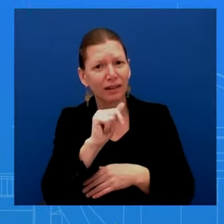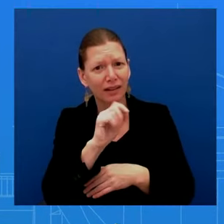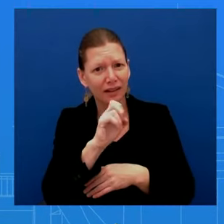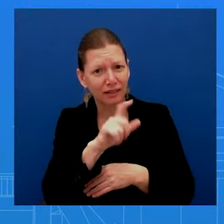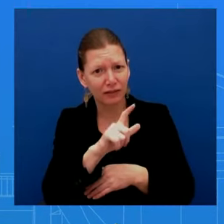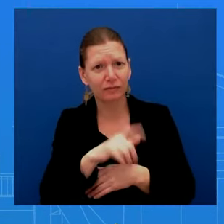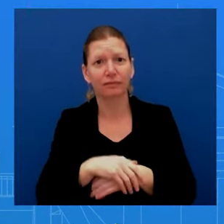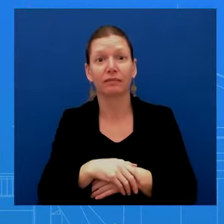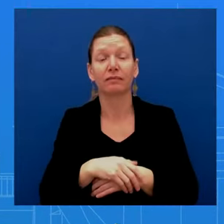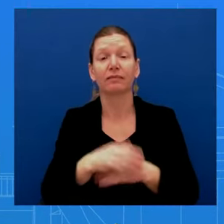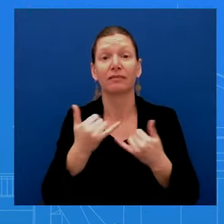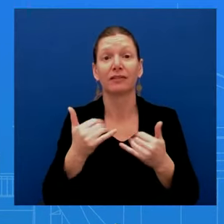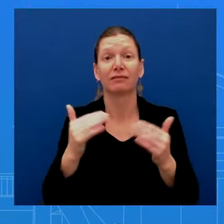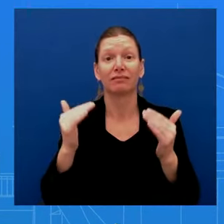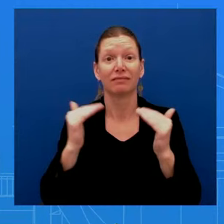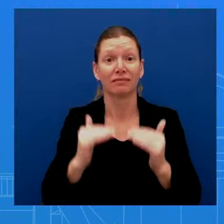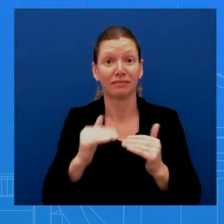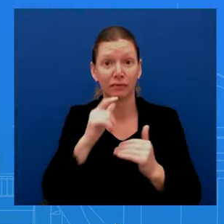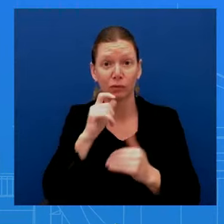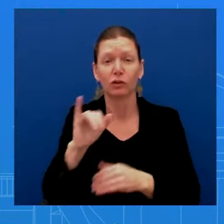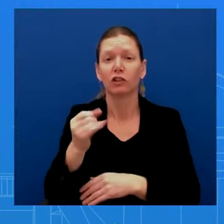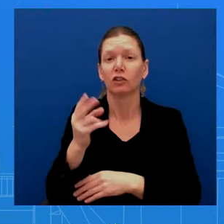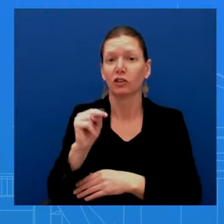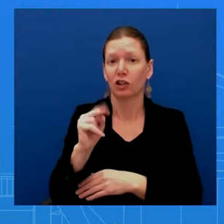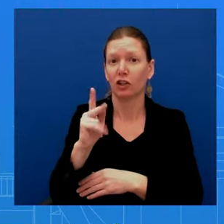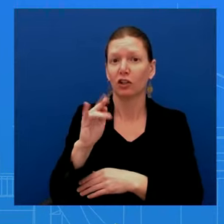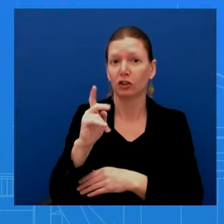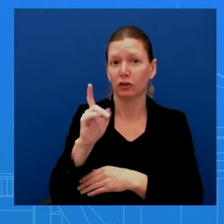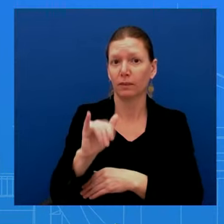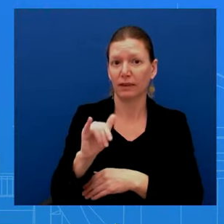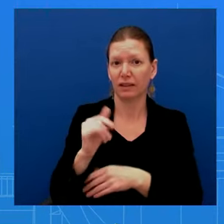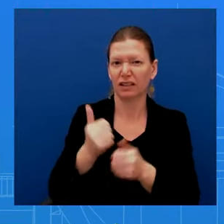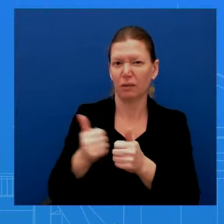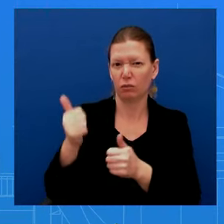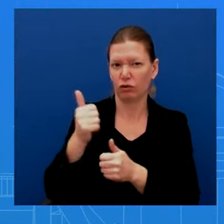who is going to give us an update on the Middle East. Admiral. John